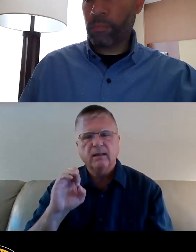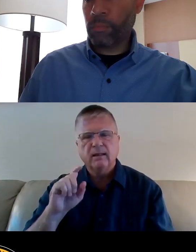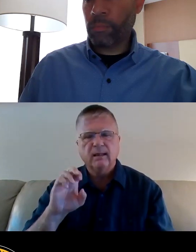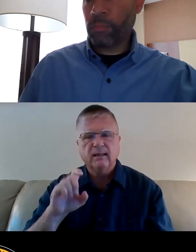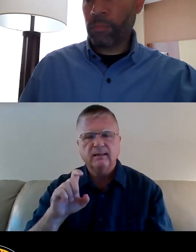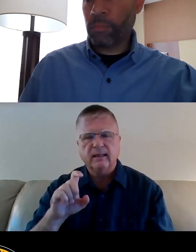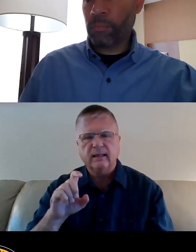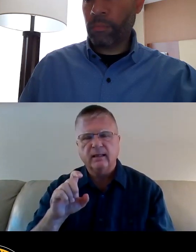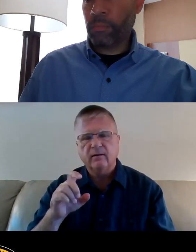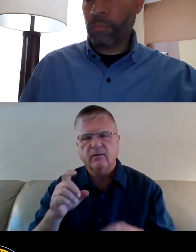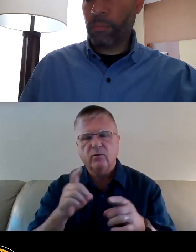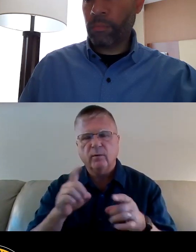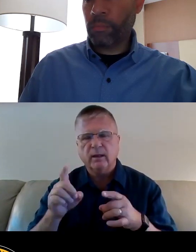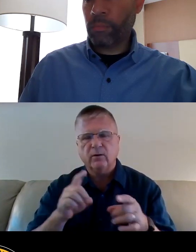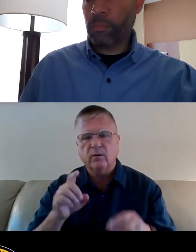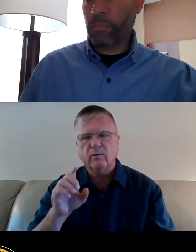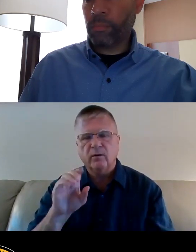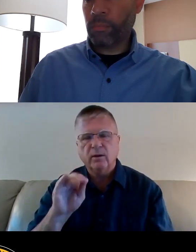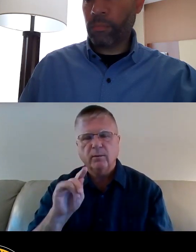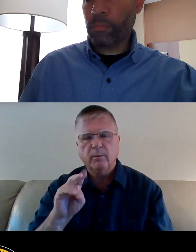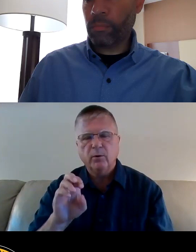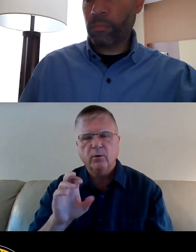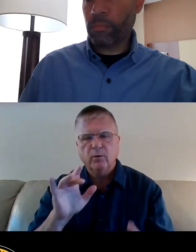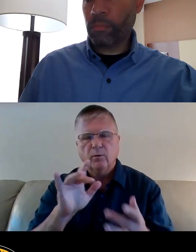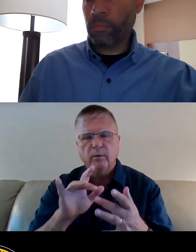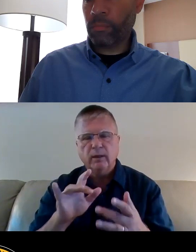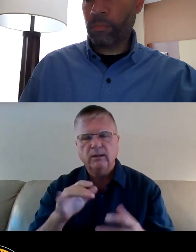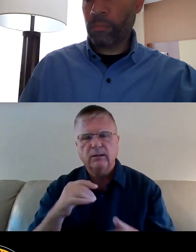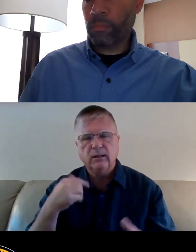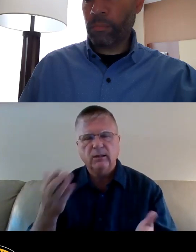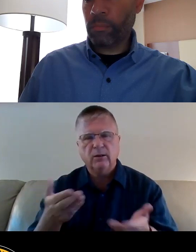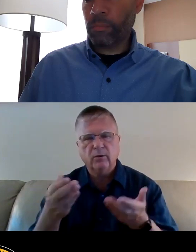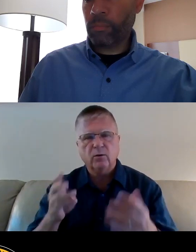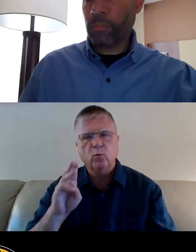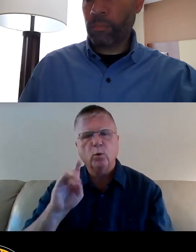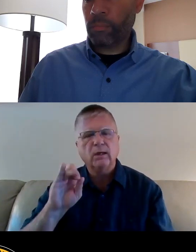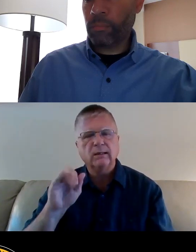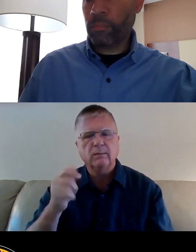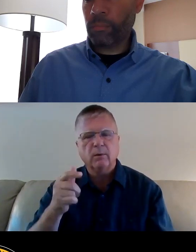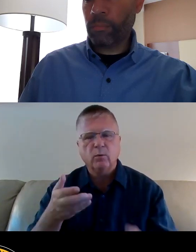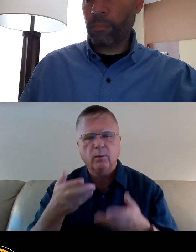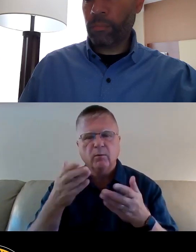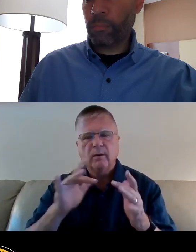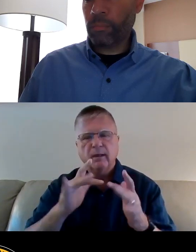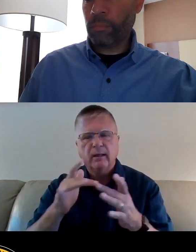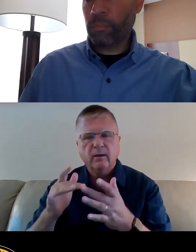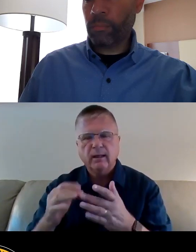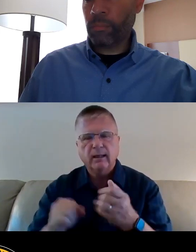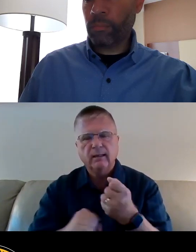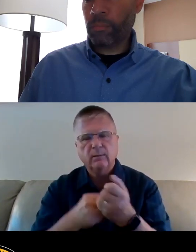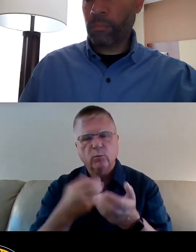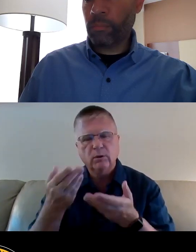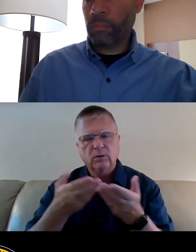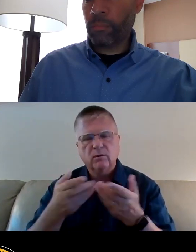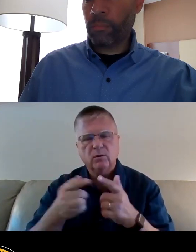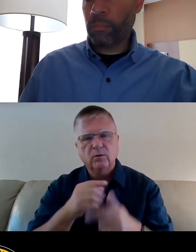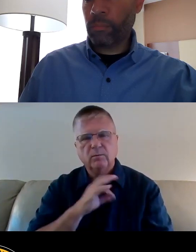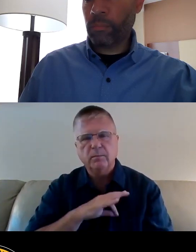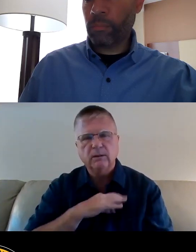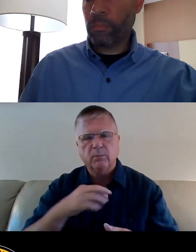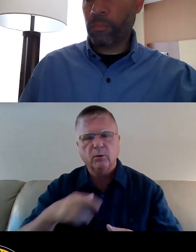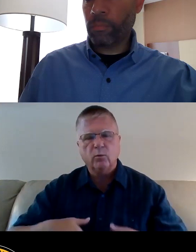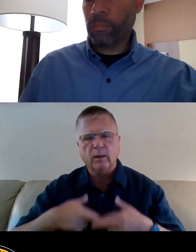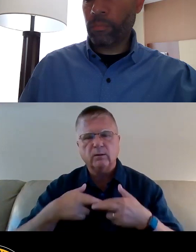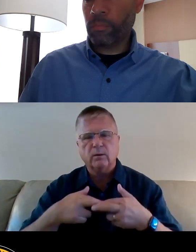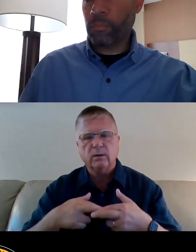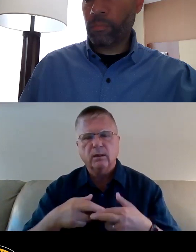based in Wilkinsburg. We provide internet computers and support services to Pittsburgh residents. Computer Reach believes